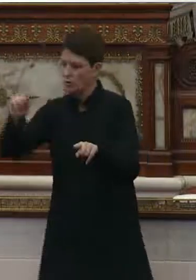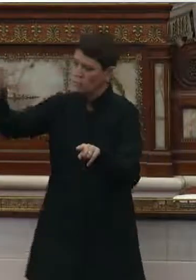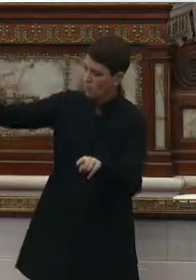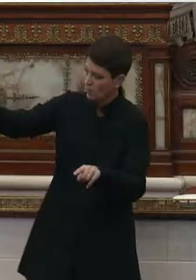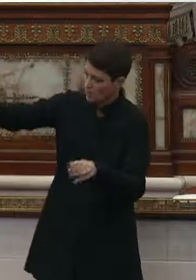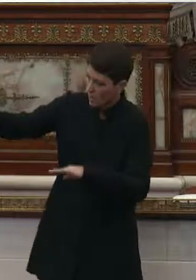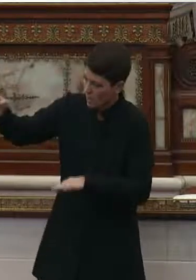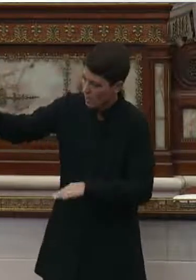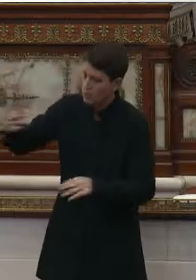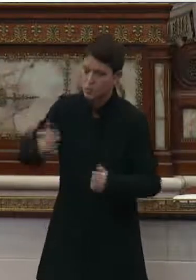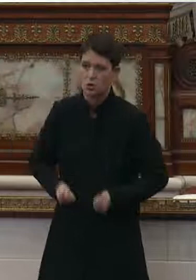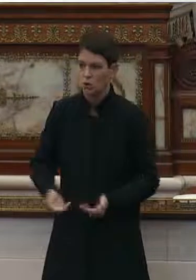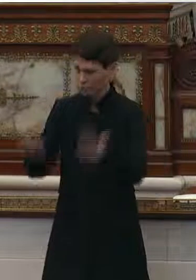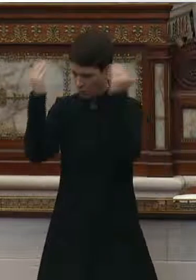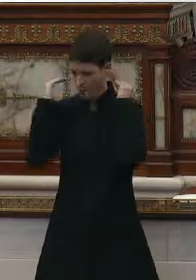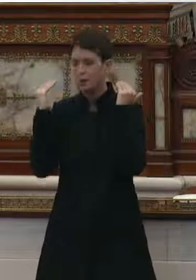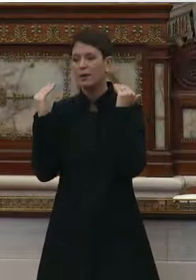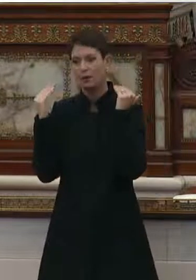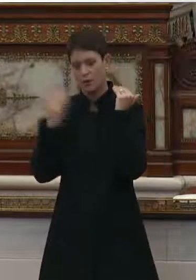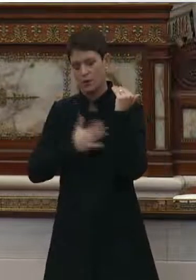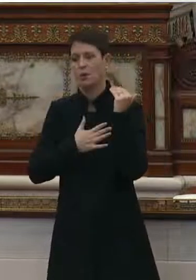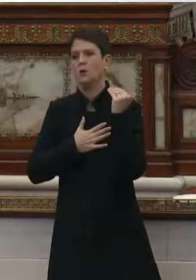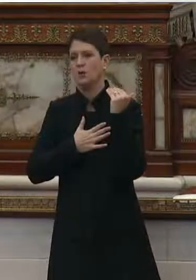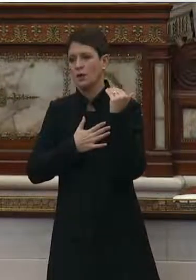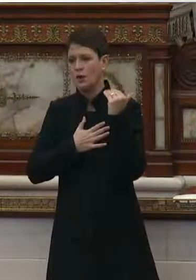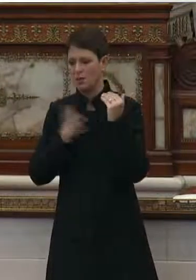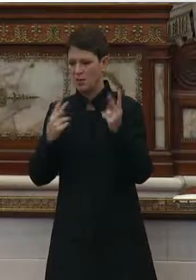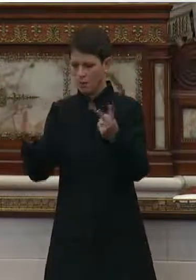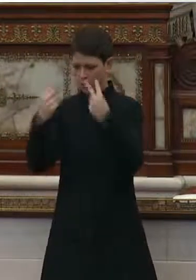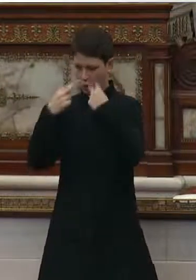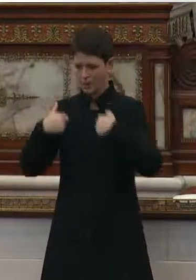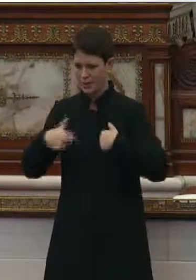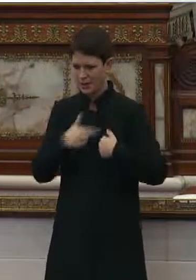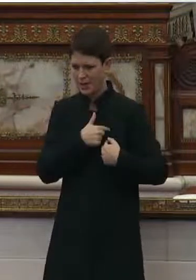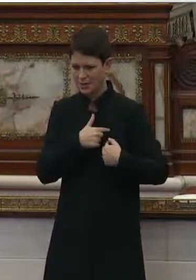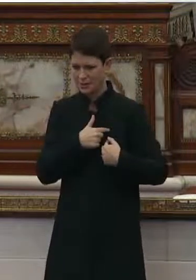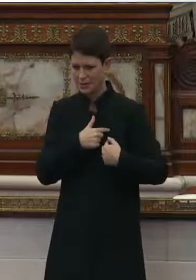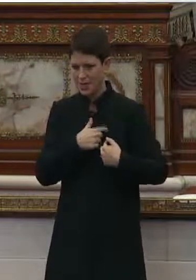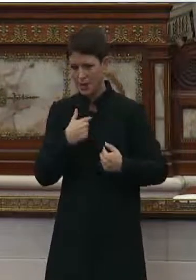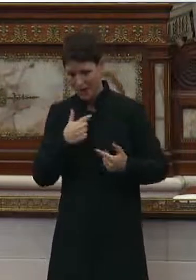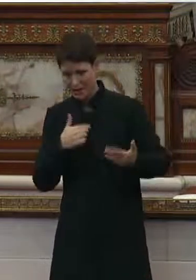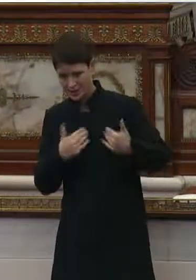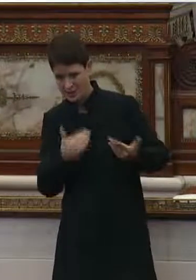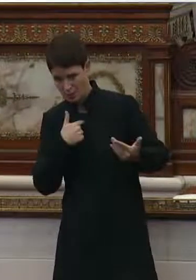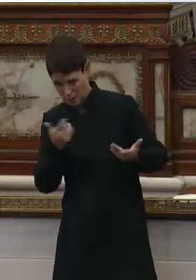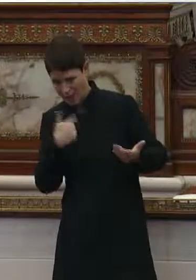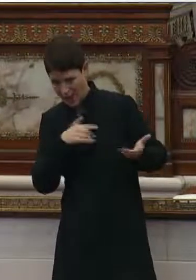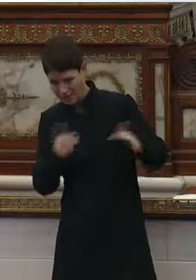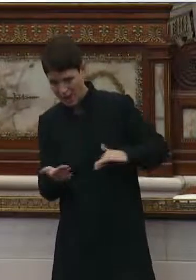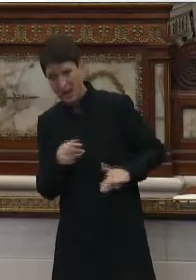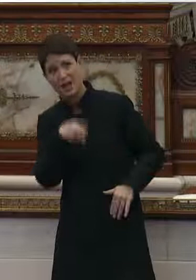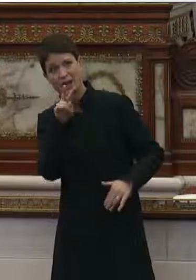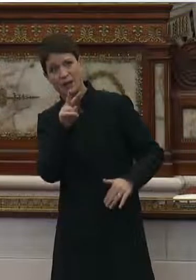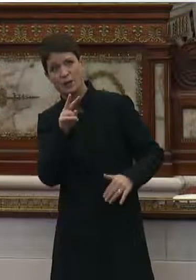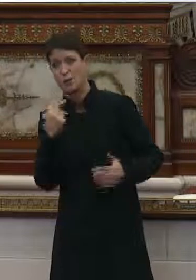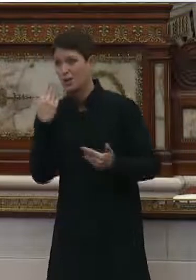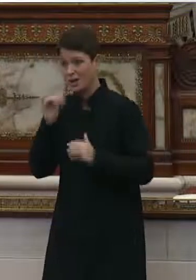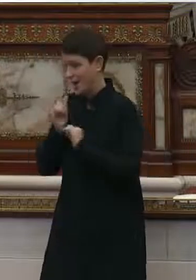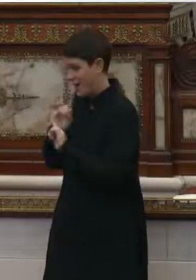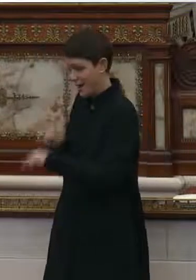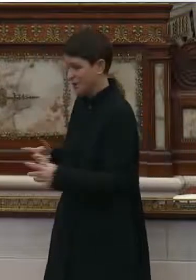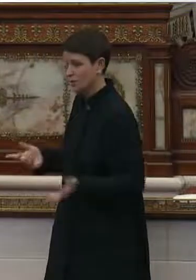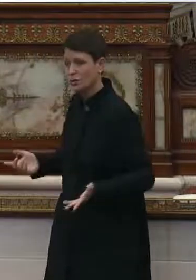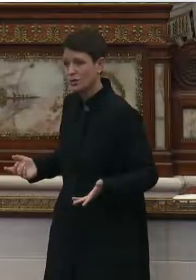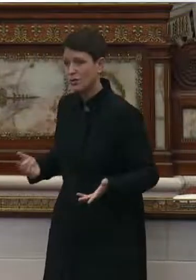that was overwhelming. And these people were looking at us and asking us, am I going to die from this? And we didn't know what to say. So every